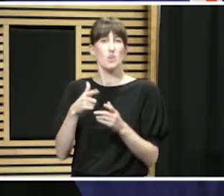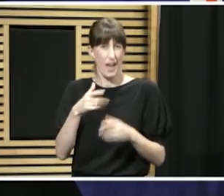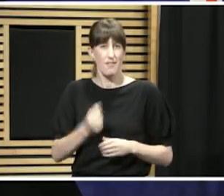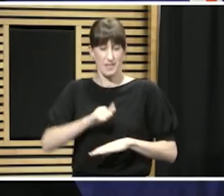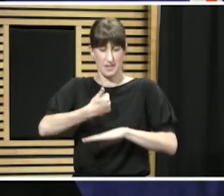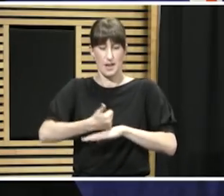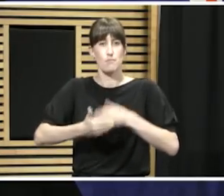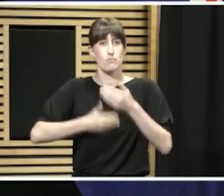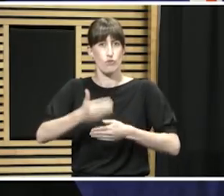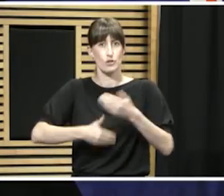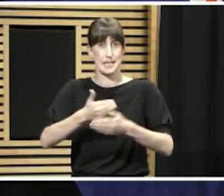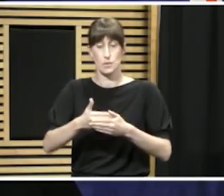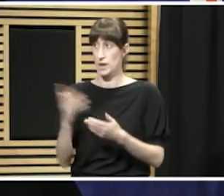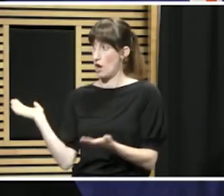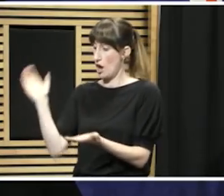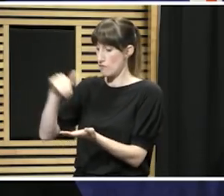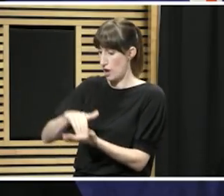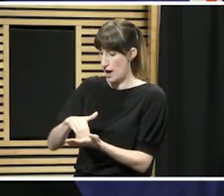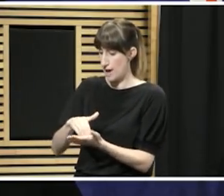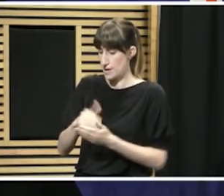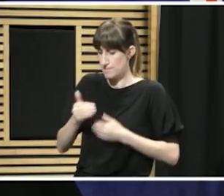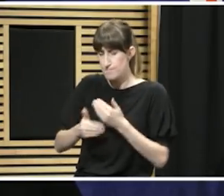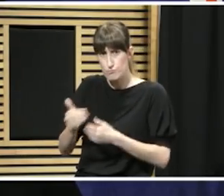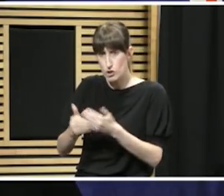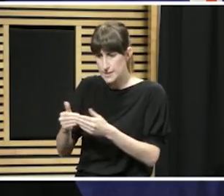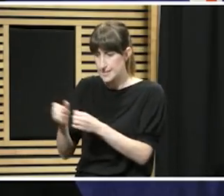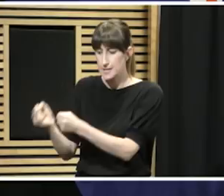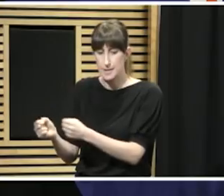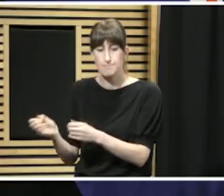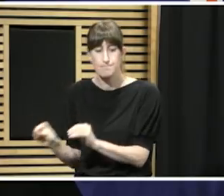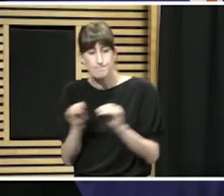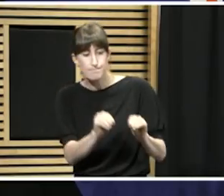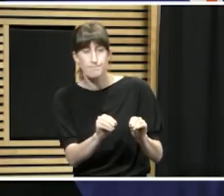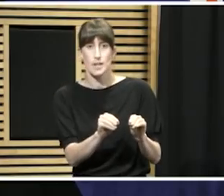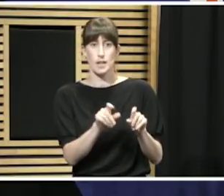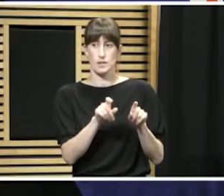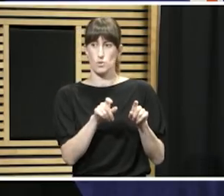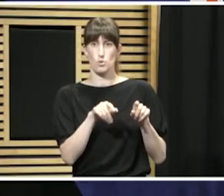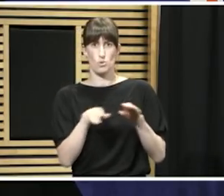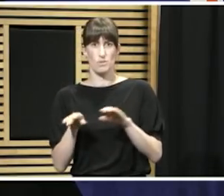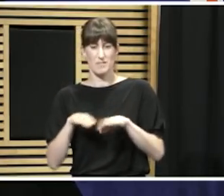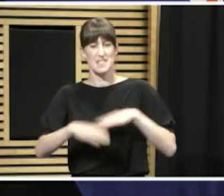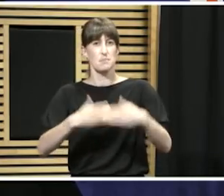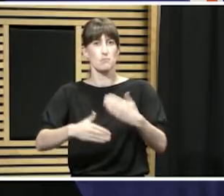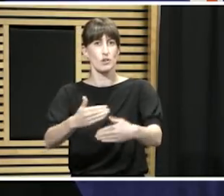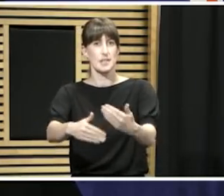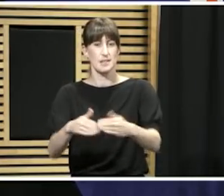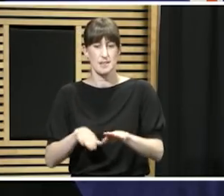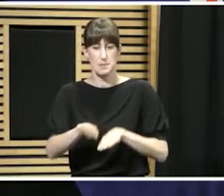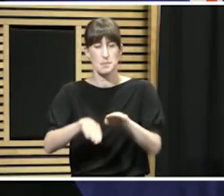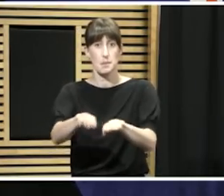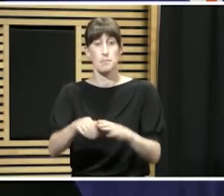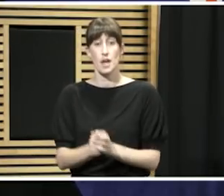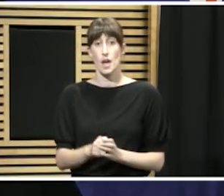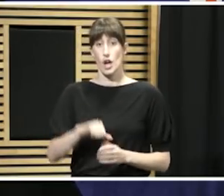to assess them and then ensure that they are compliant. Ninety-four of those